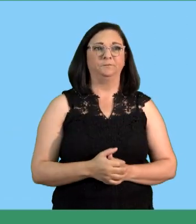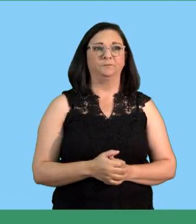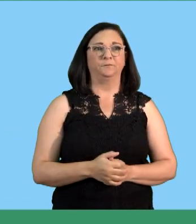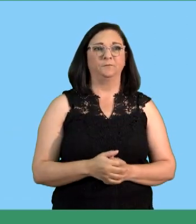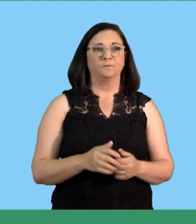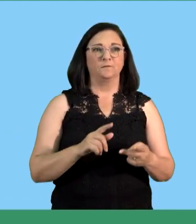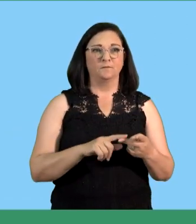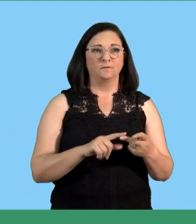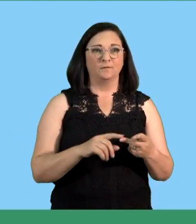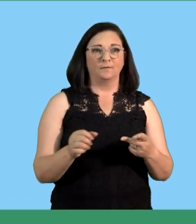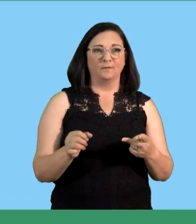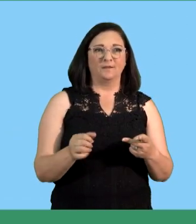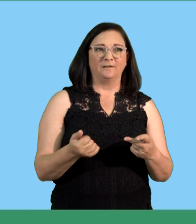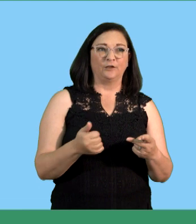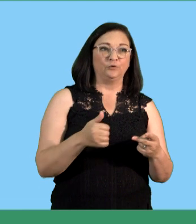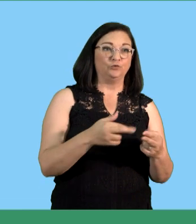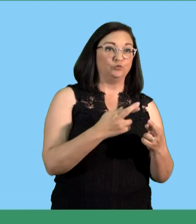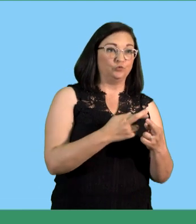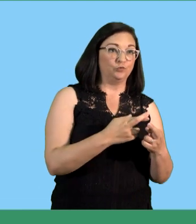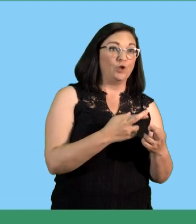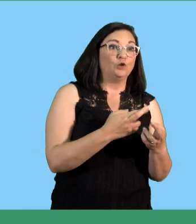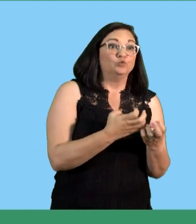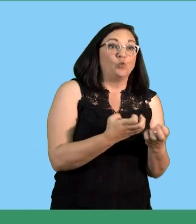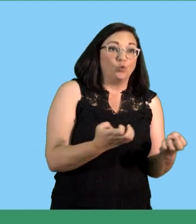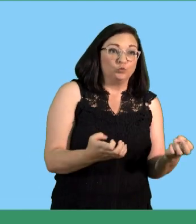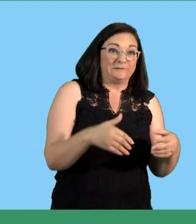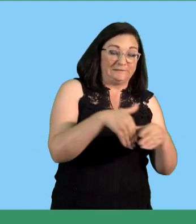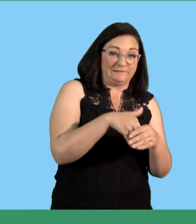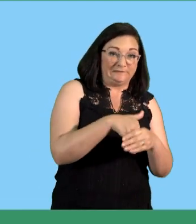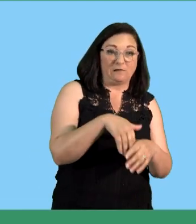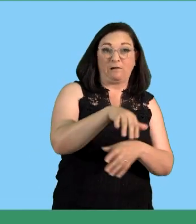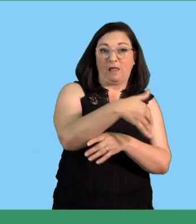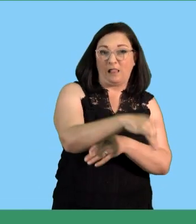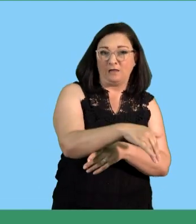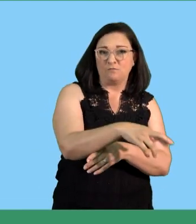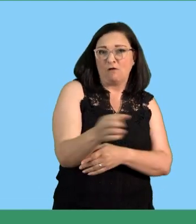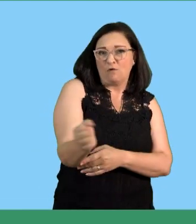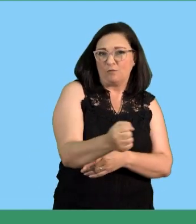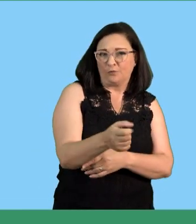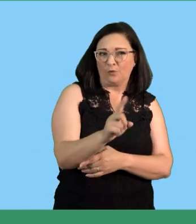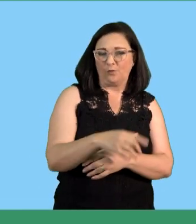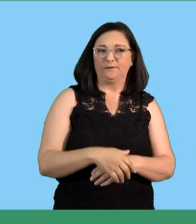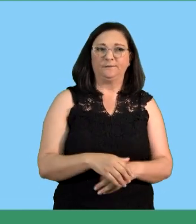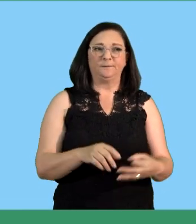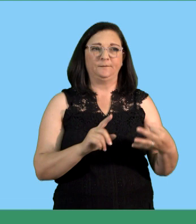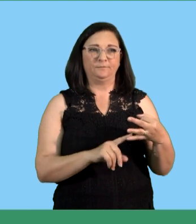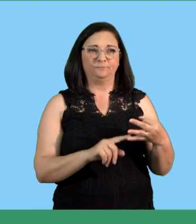name the sources of internal and external recruitment you should outline the recruitment procedure